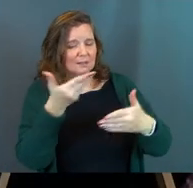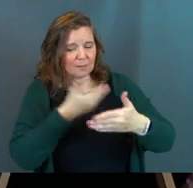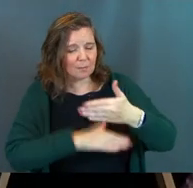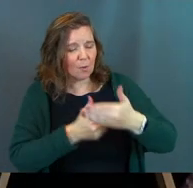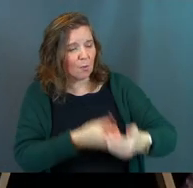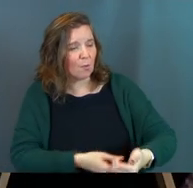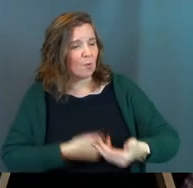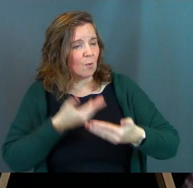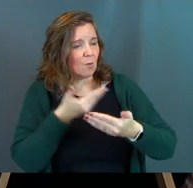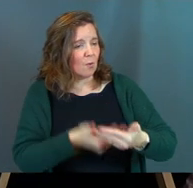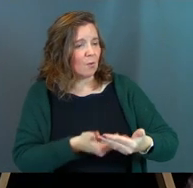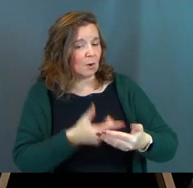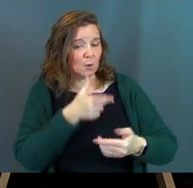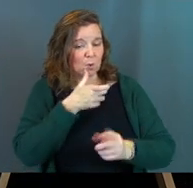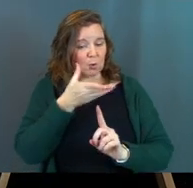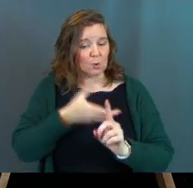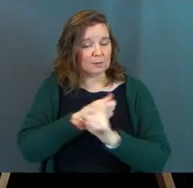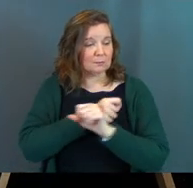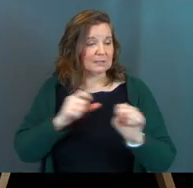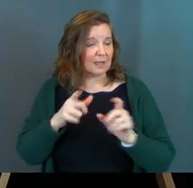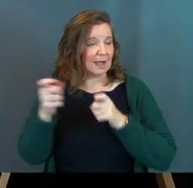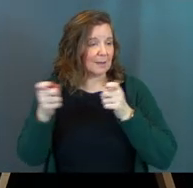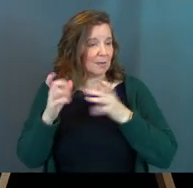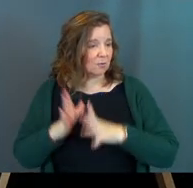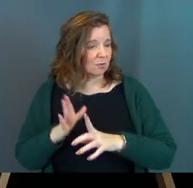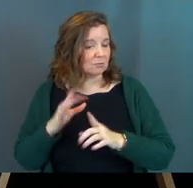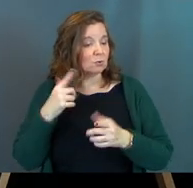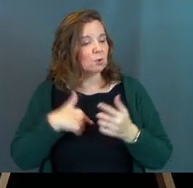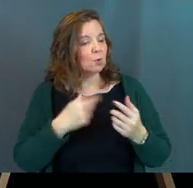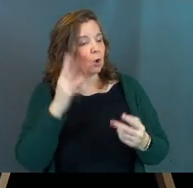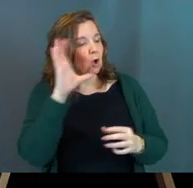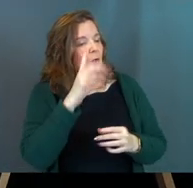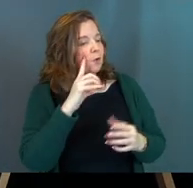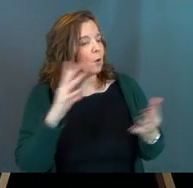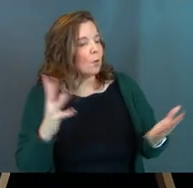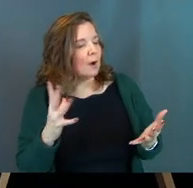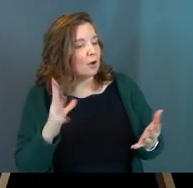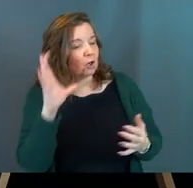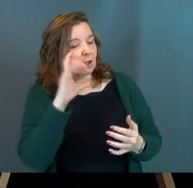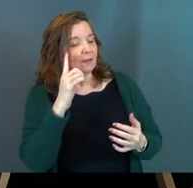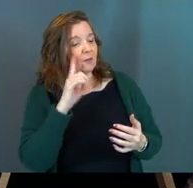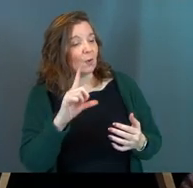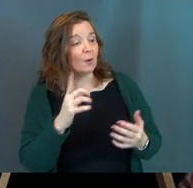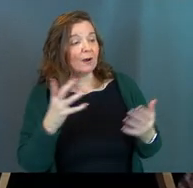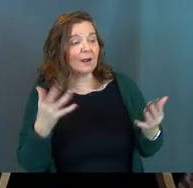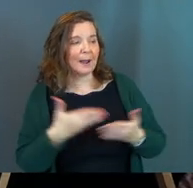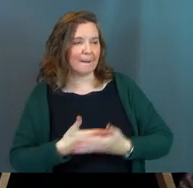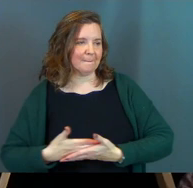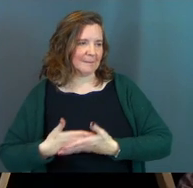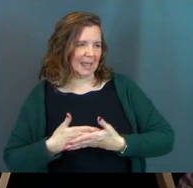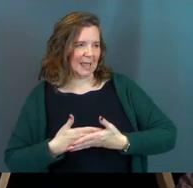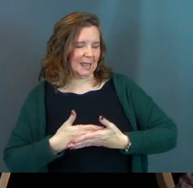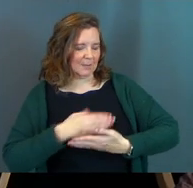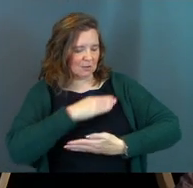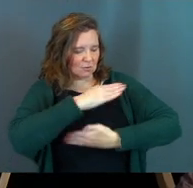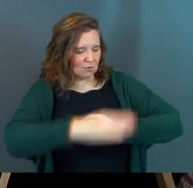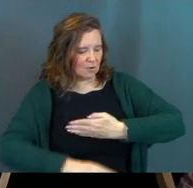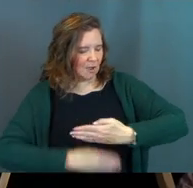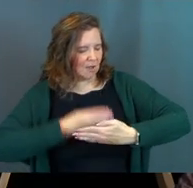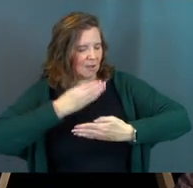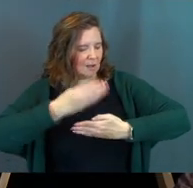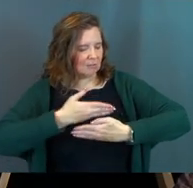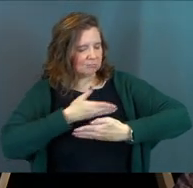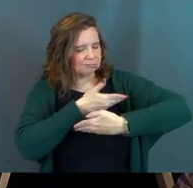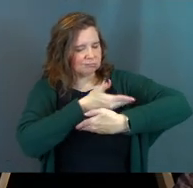in David's town, a Savior who is Messiah and Master. And this is what you're going to look for. You're going to look for a baby wrapped in a blanket,